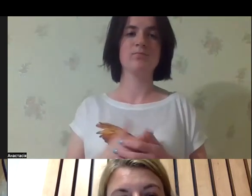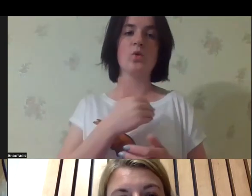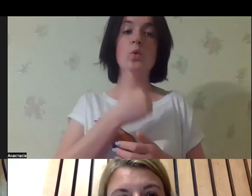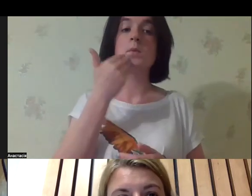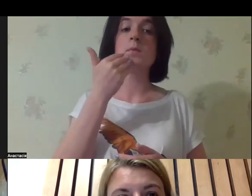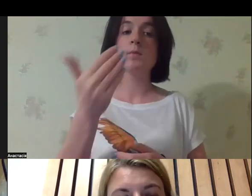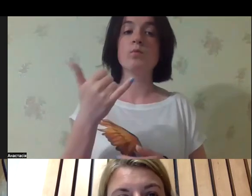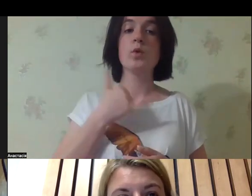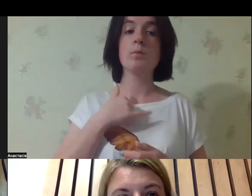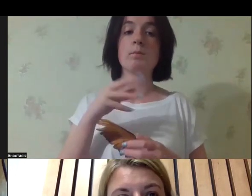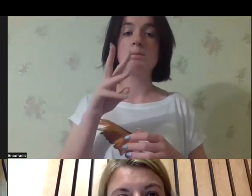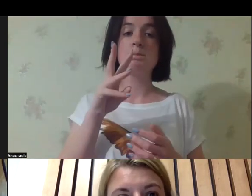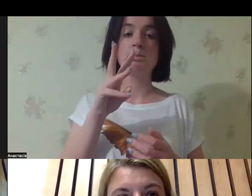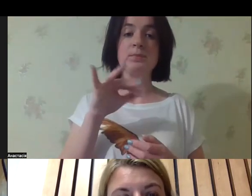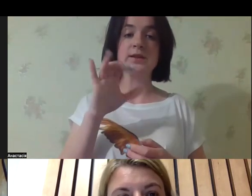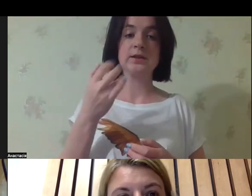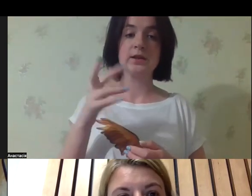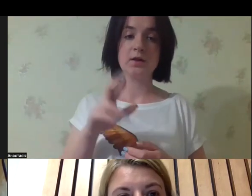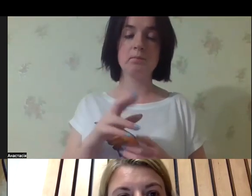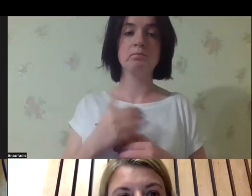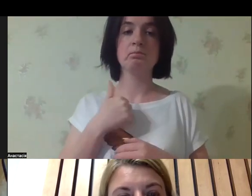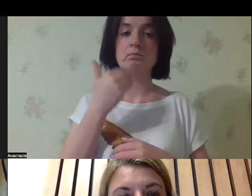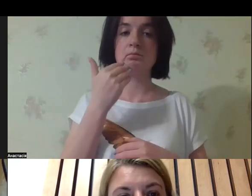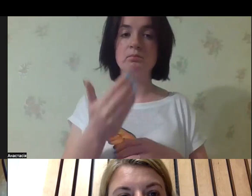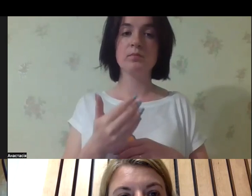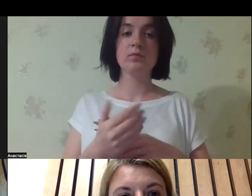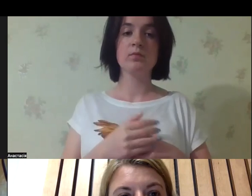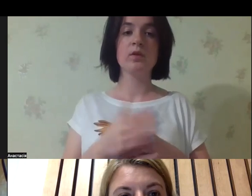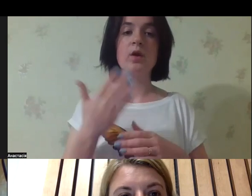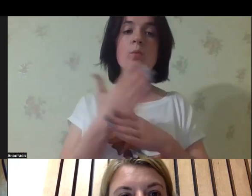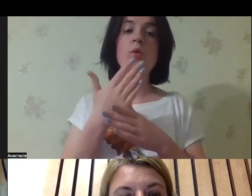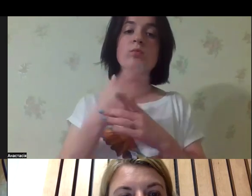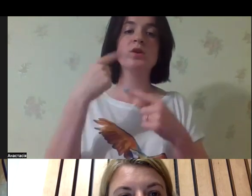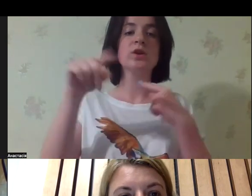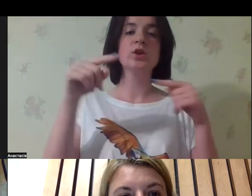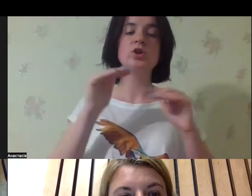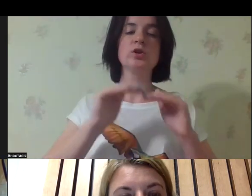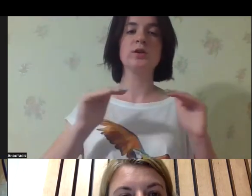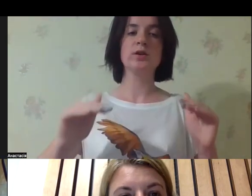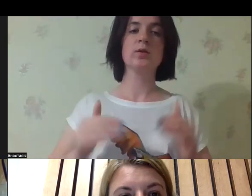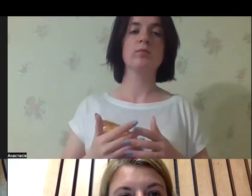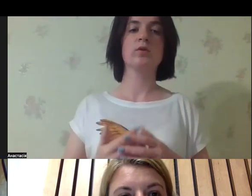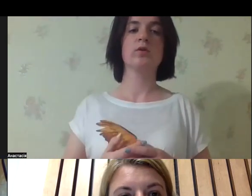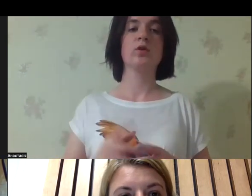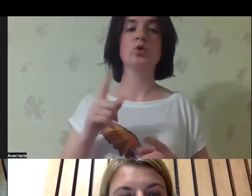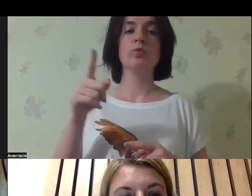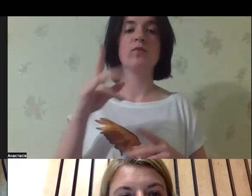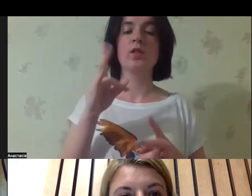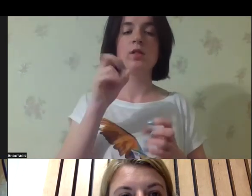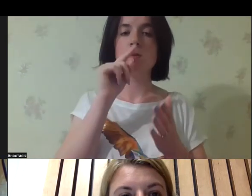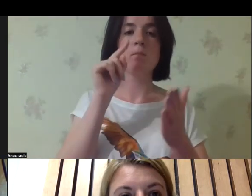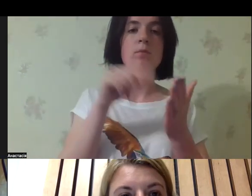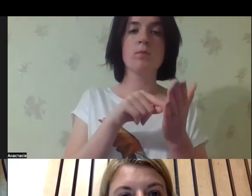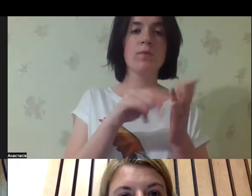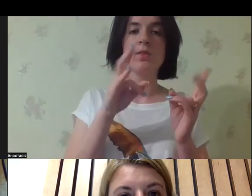state. So now I have the mission for myself to help others who now live in the